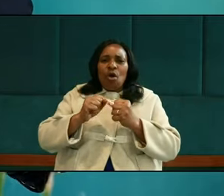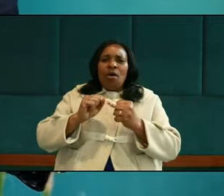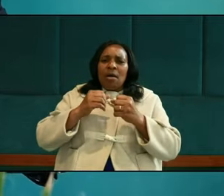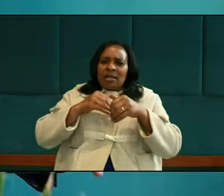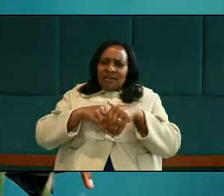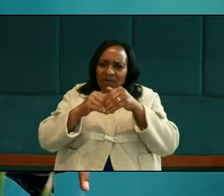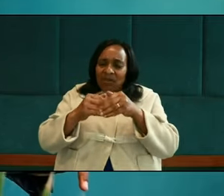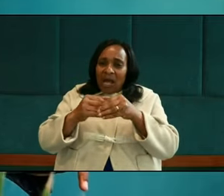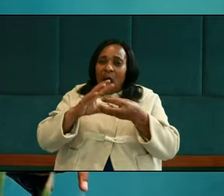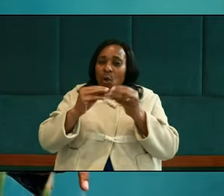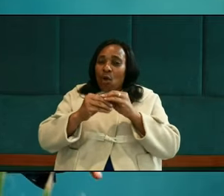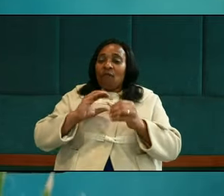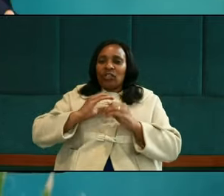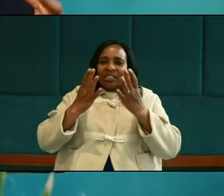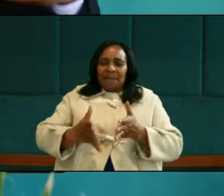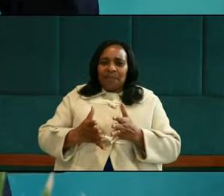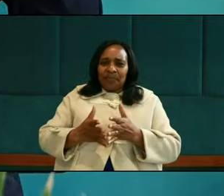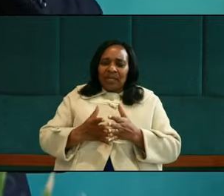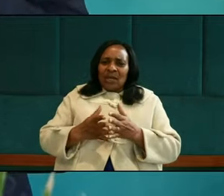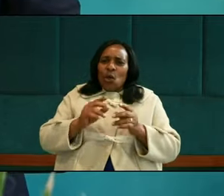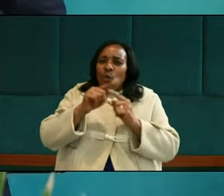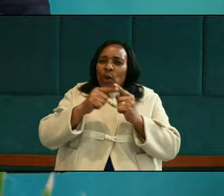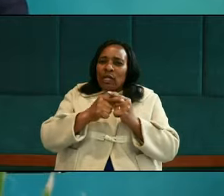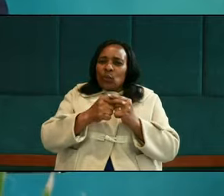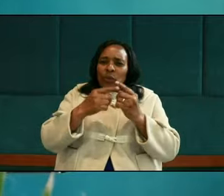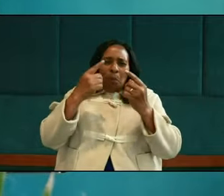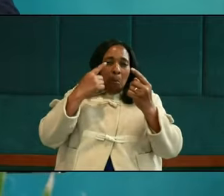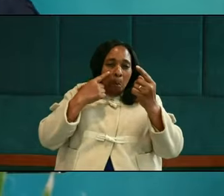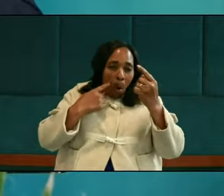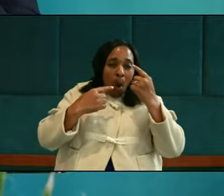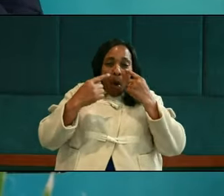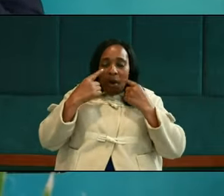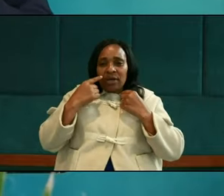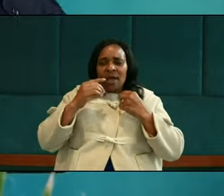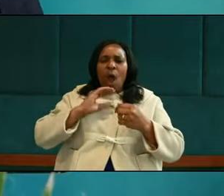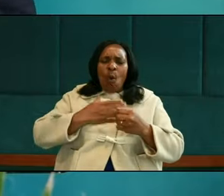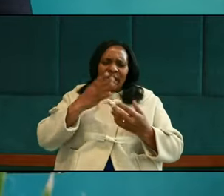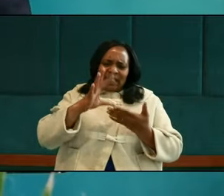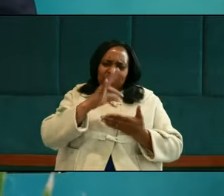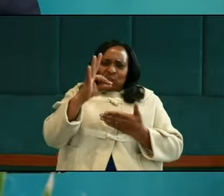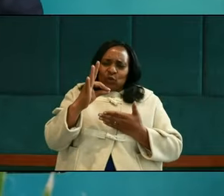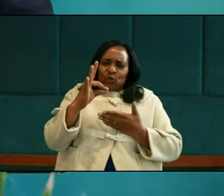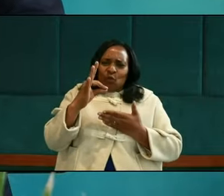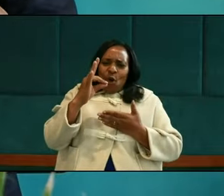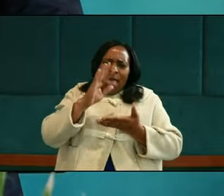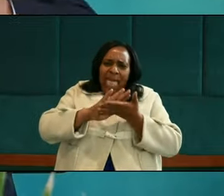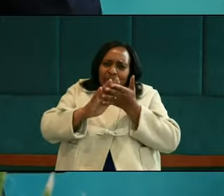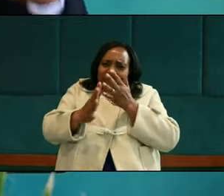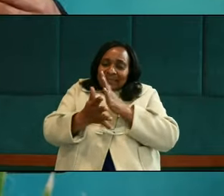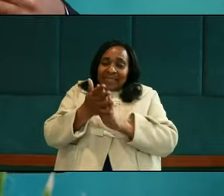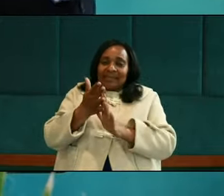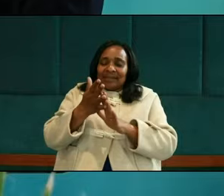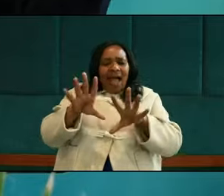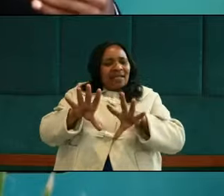Father is our comforter. And so when we mourn our spiritual bankruptcy and